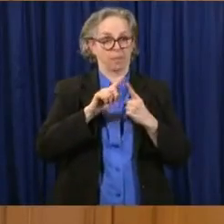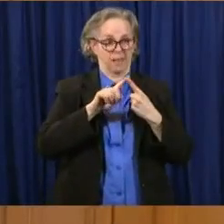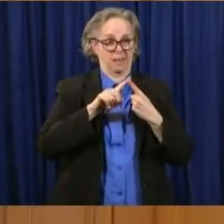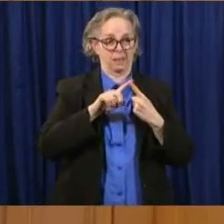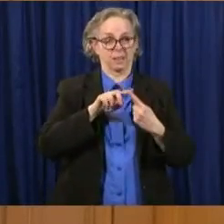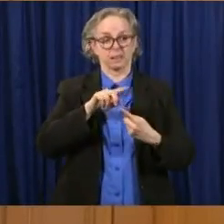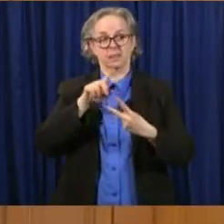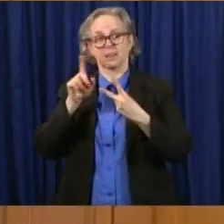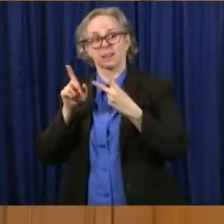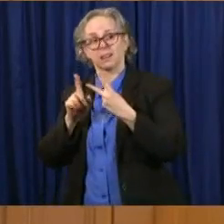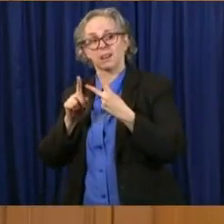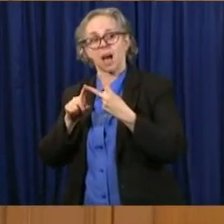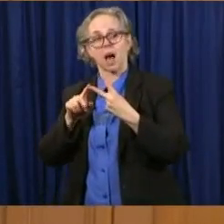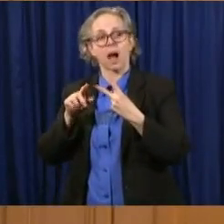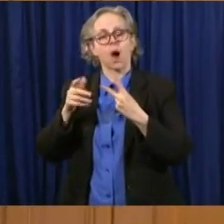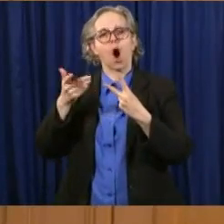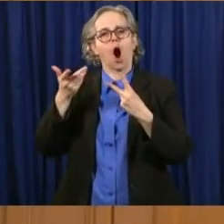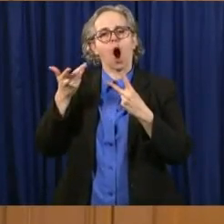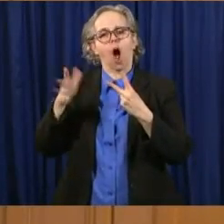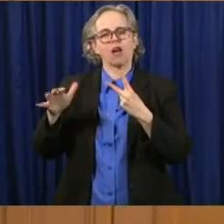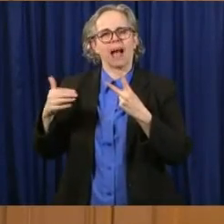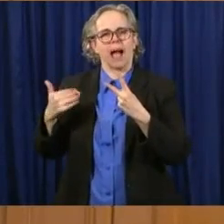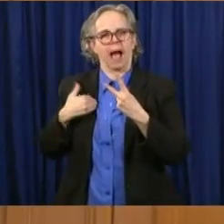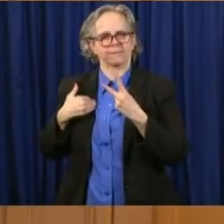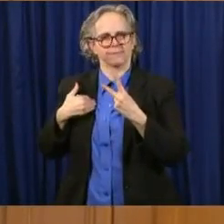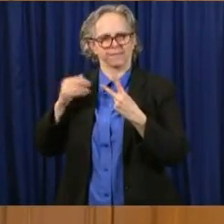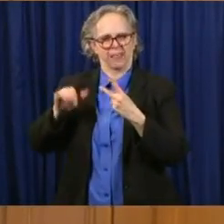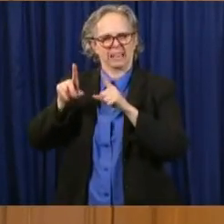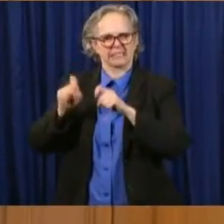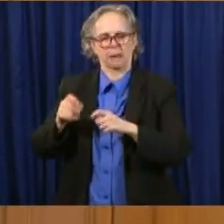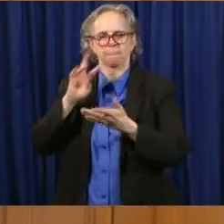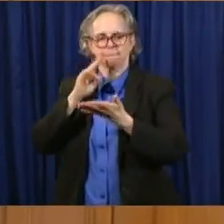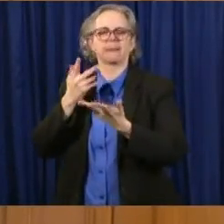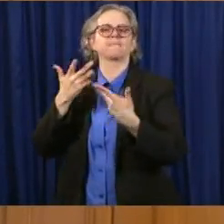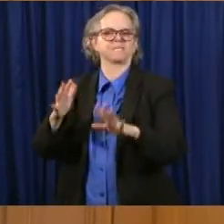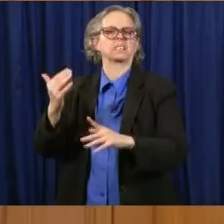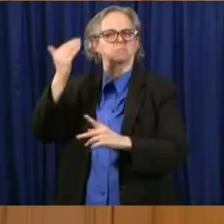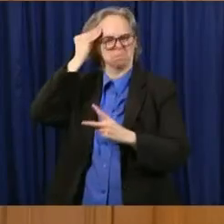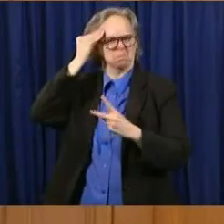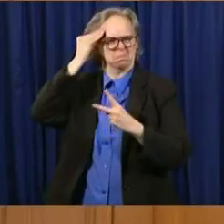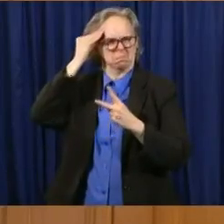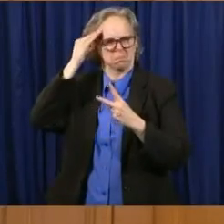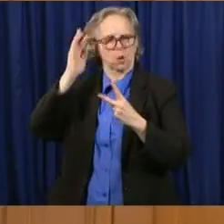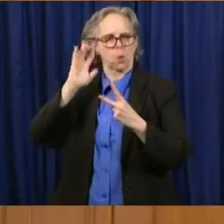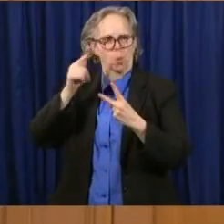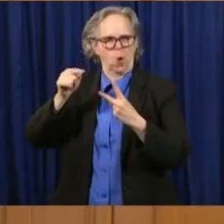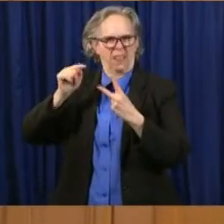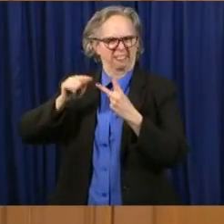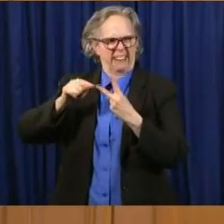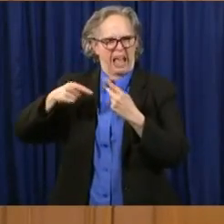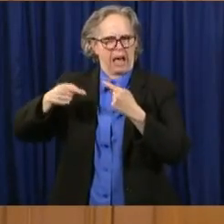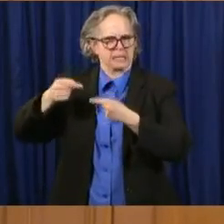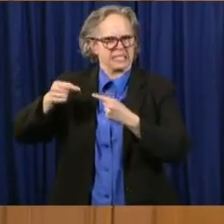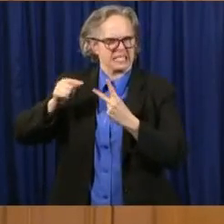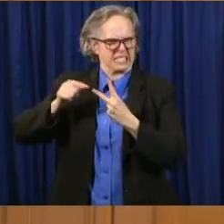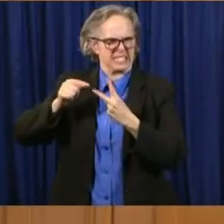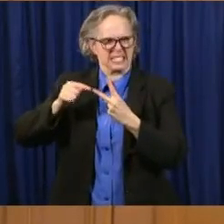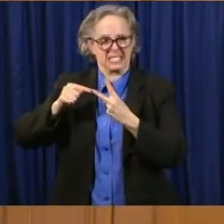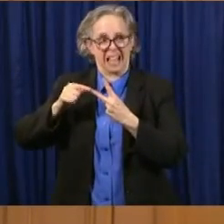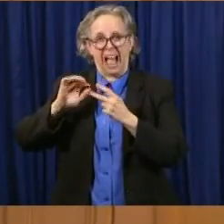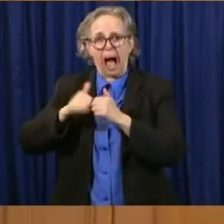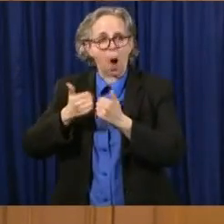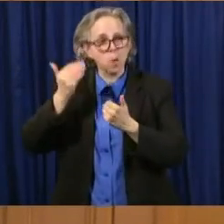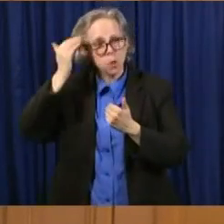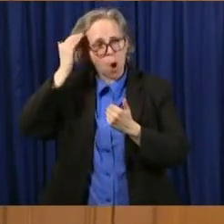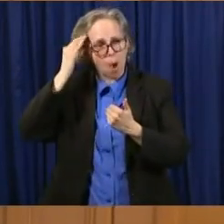This is going to be a really big debate out there too. This is where your body develops antibodies, and it's these same